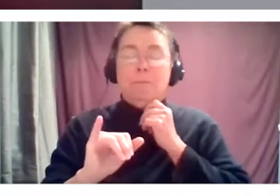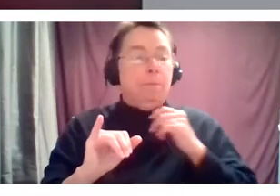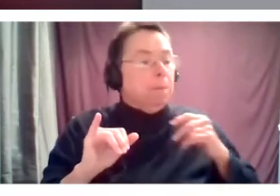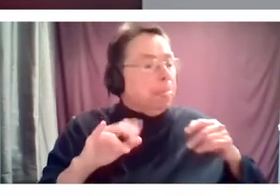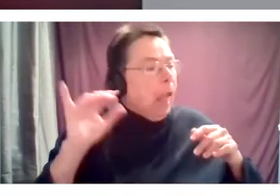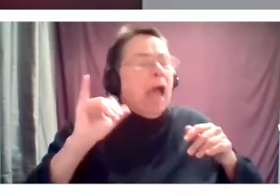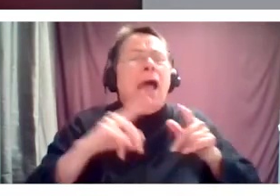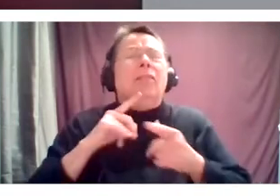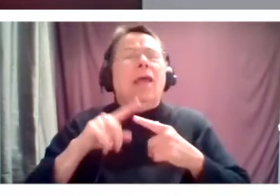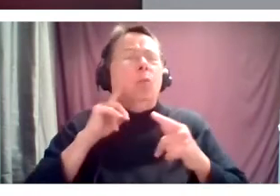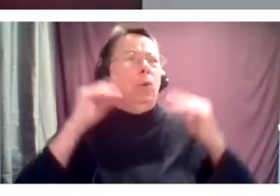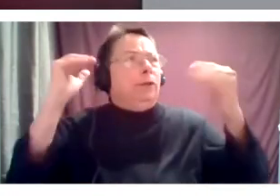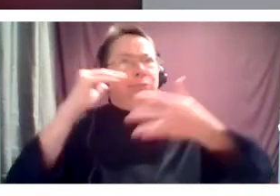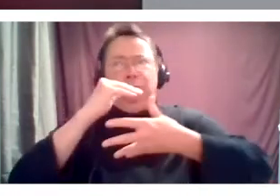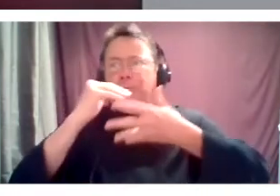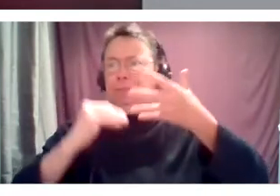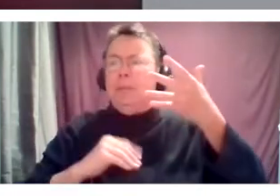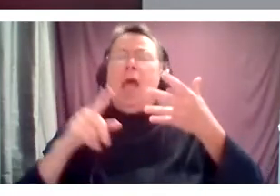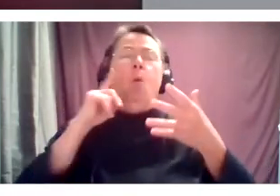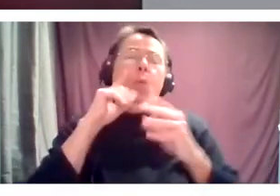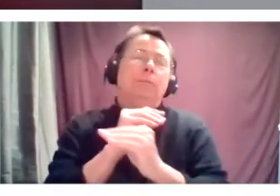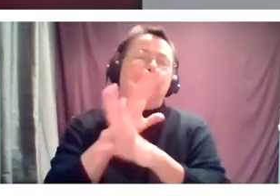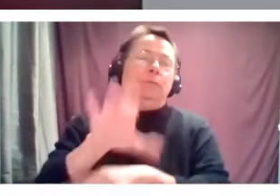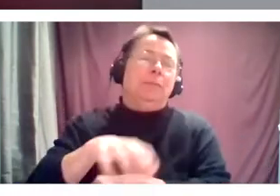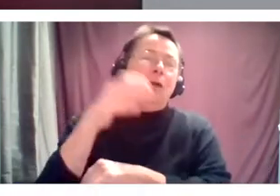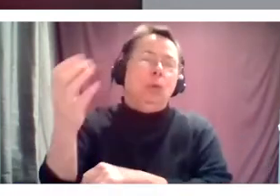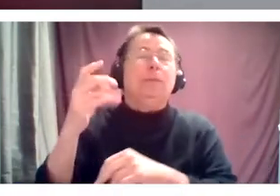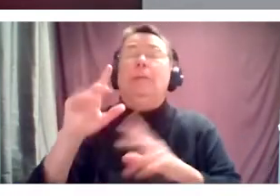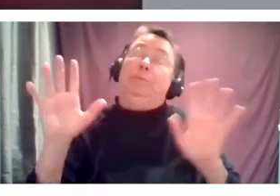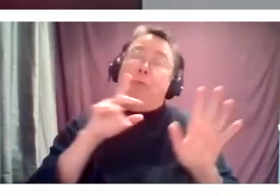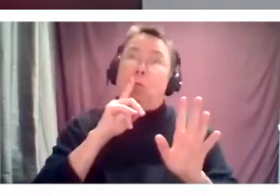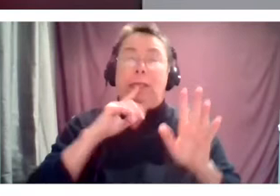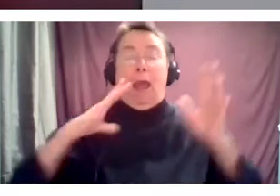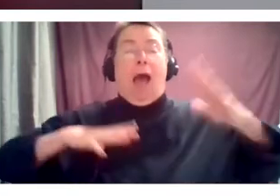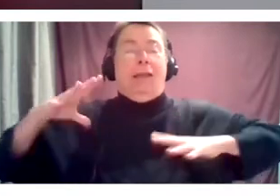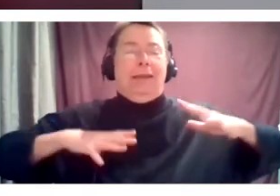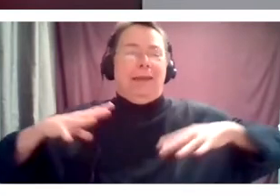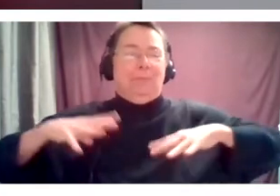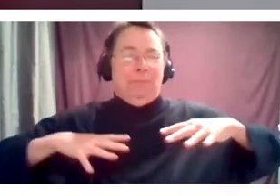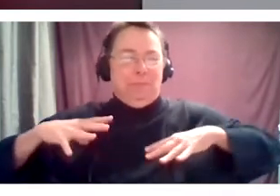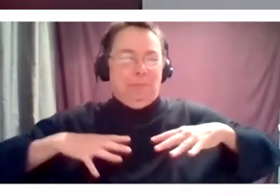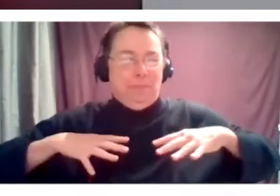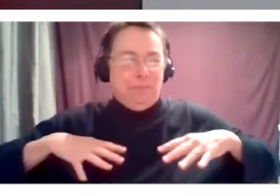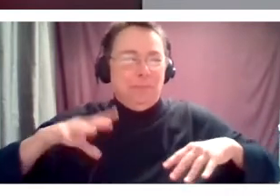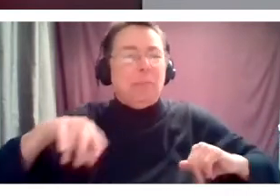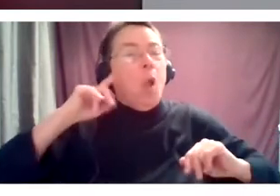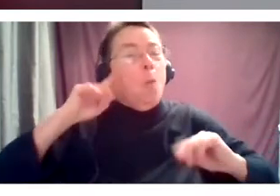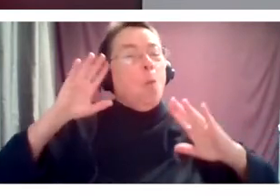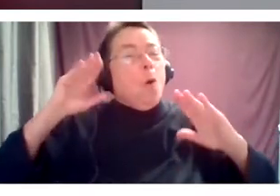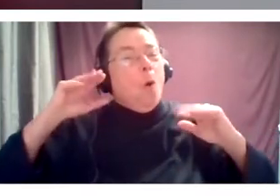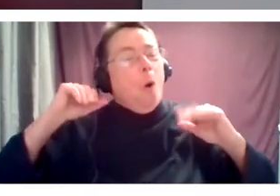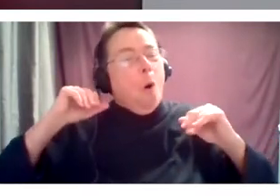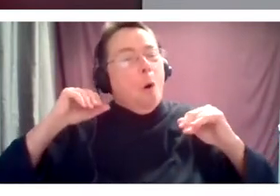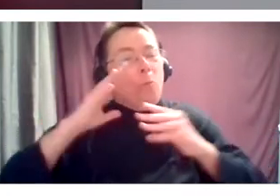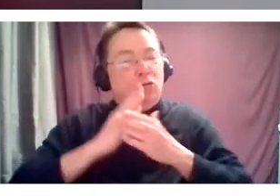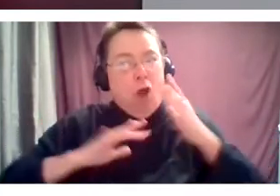have a virtual Christmas or holiday concert. We hope to do some of that recording in person. We